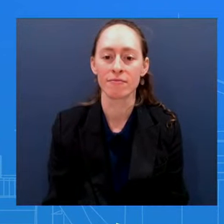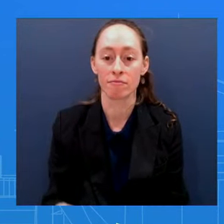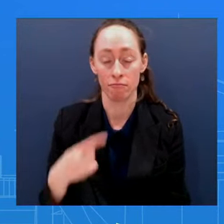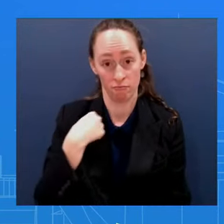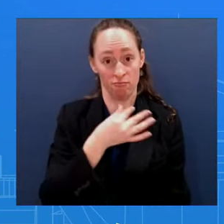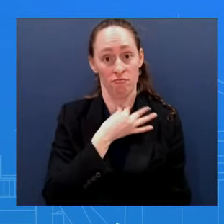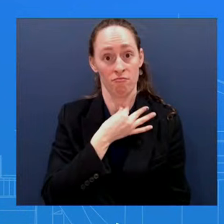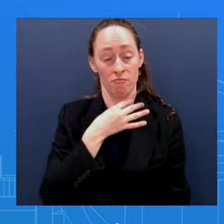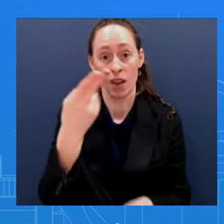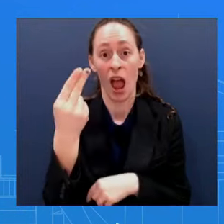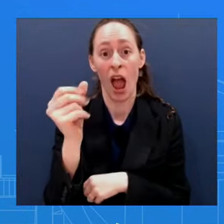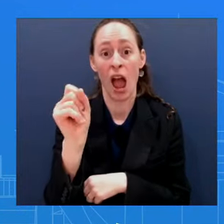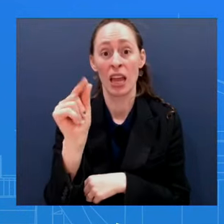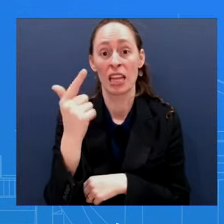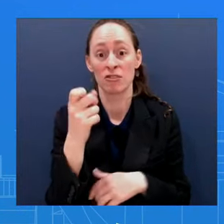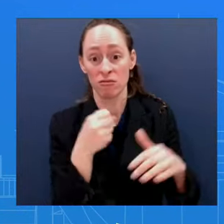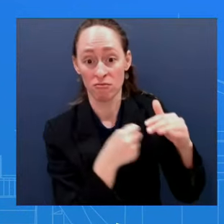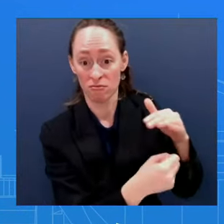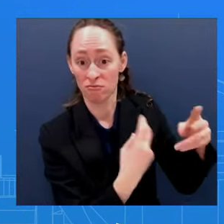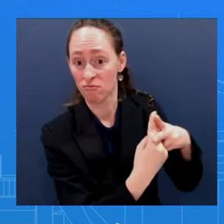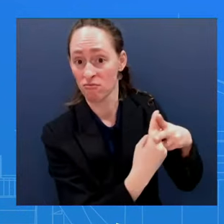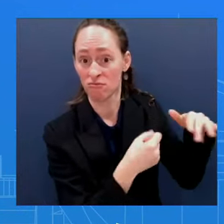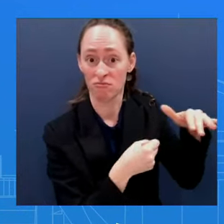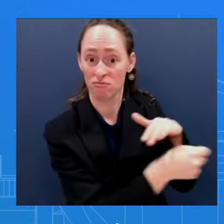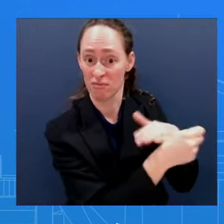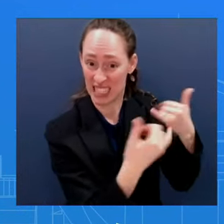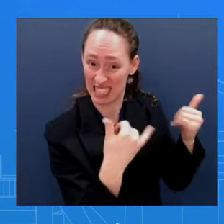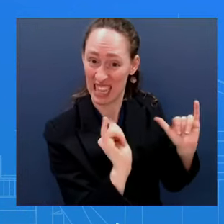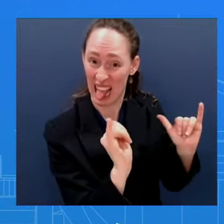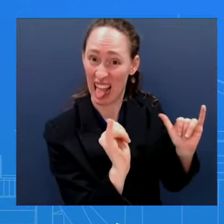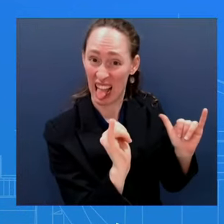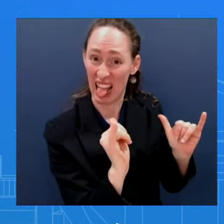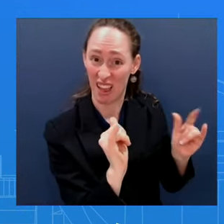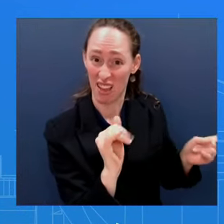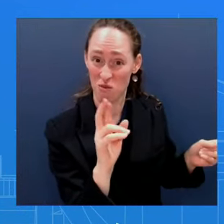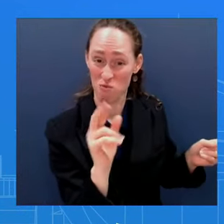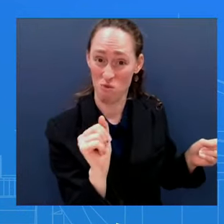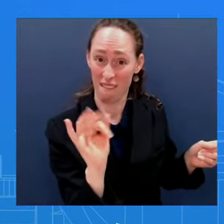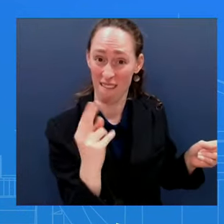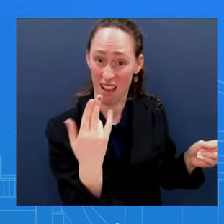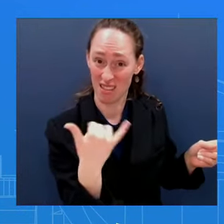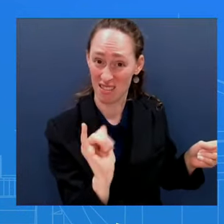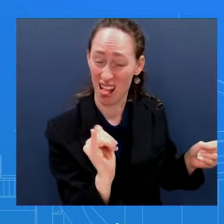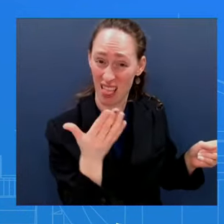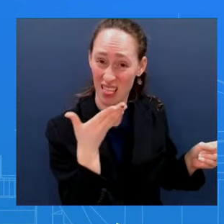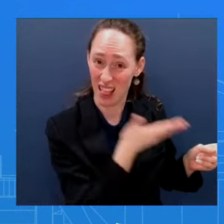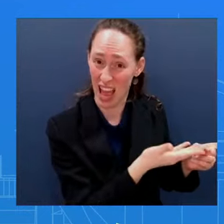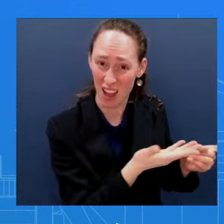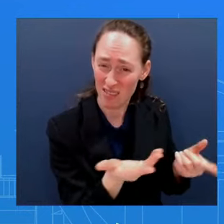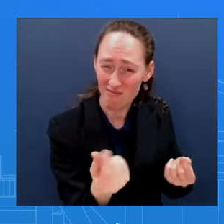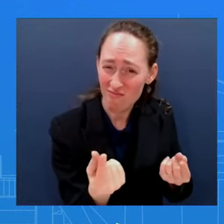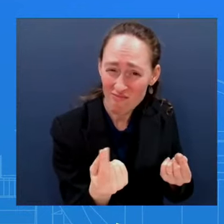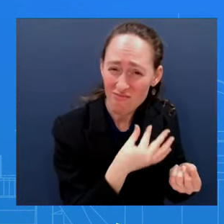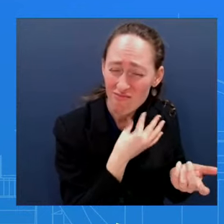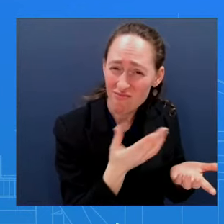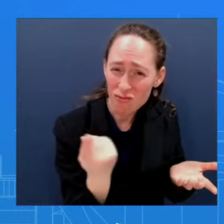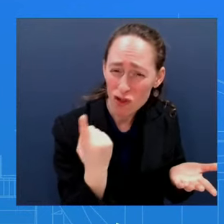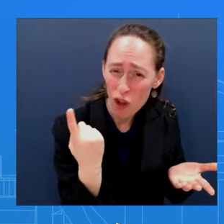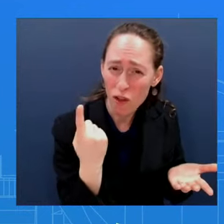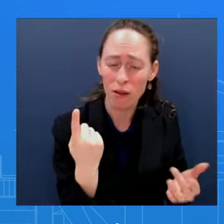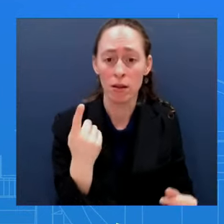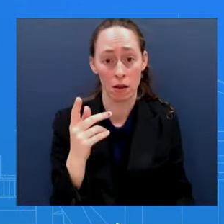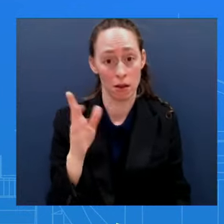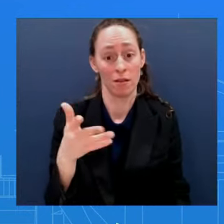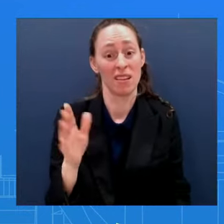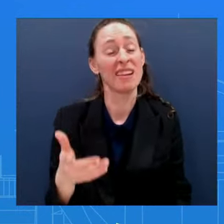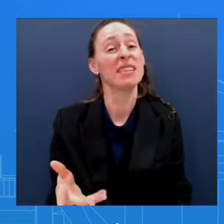Americans Are there requests by U.S. officials to the Israelis for any assurances for protection of those